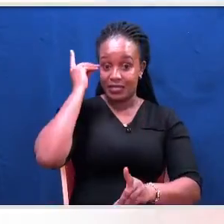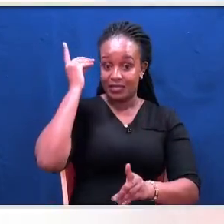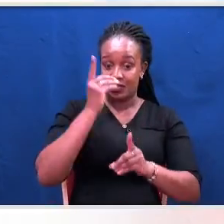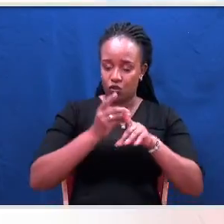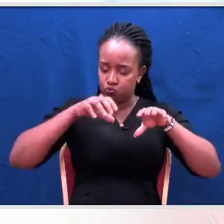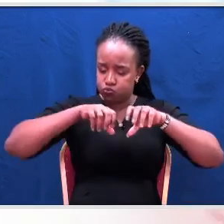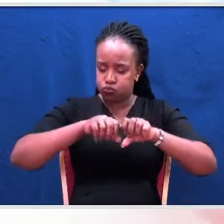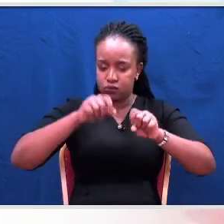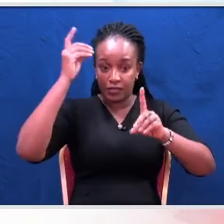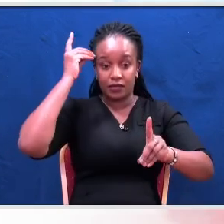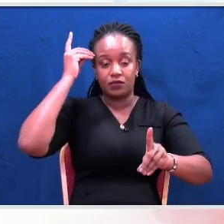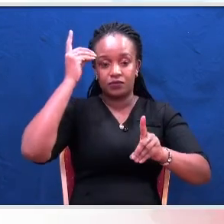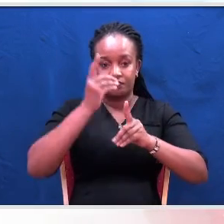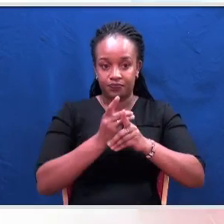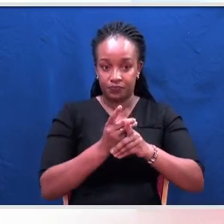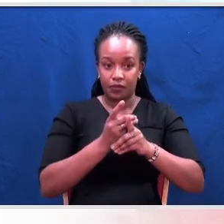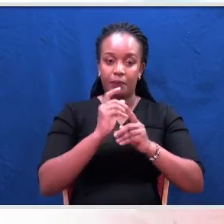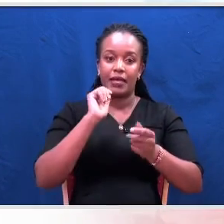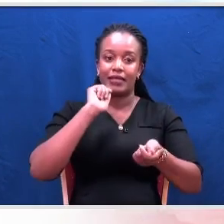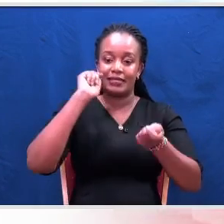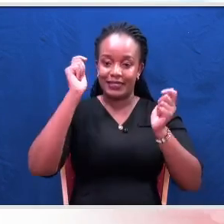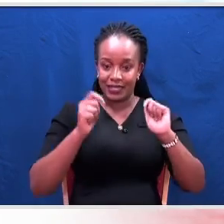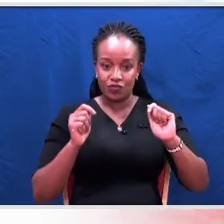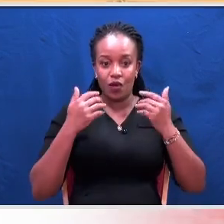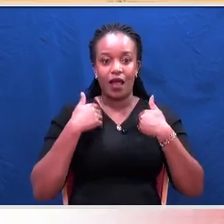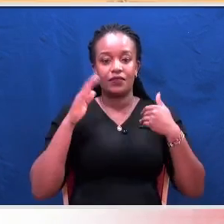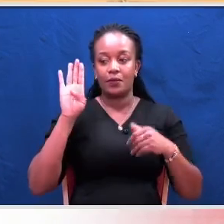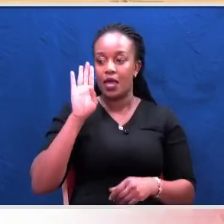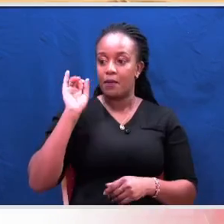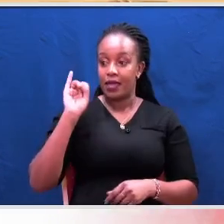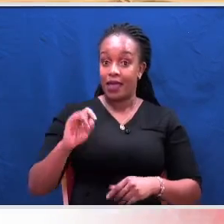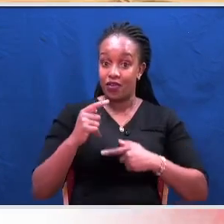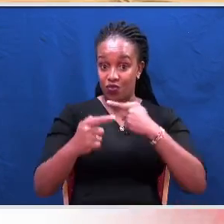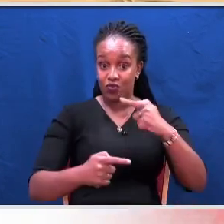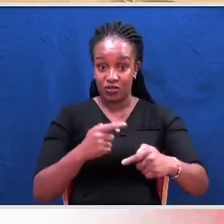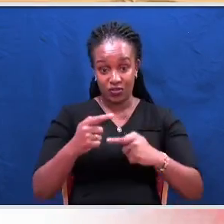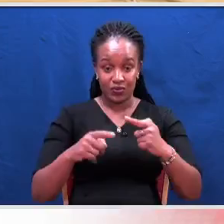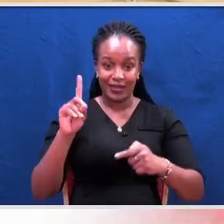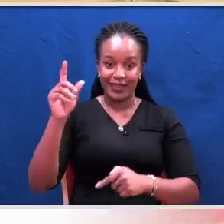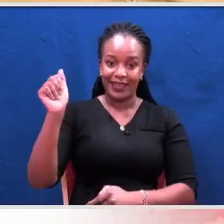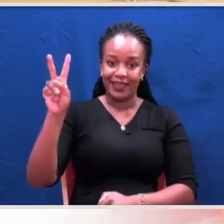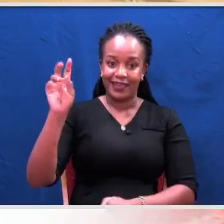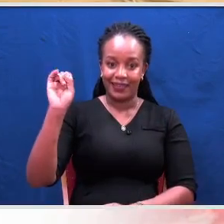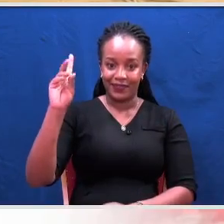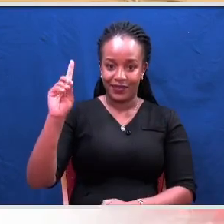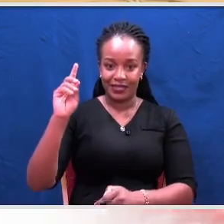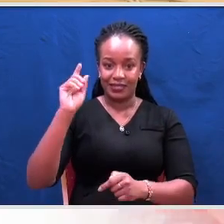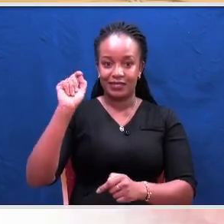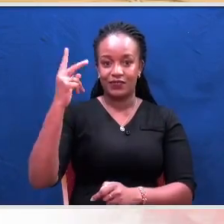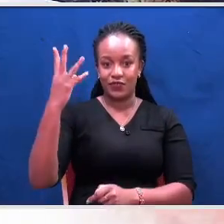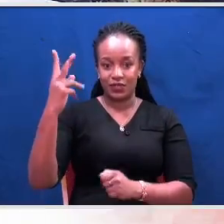might mute the BBI tune altogether. David Muthoka, TV 47, Nairobi.